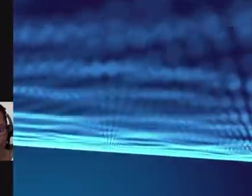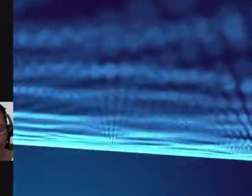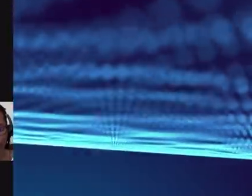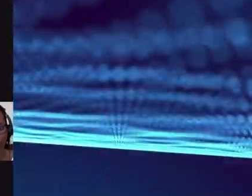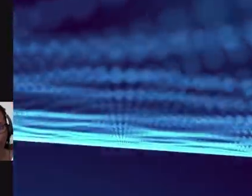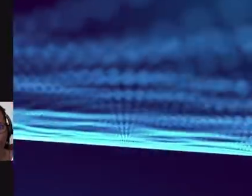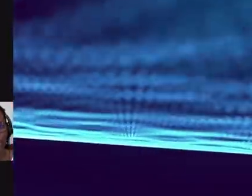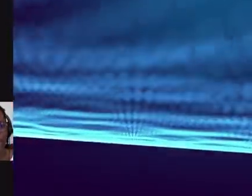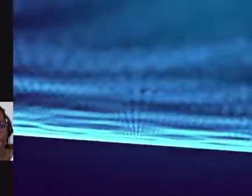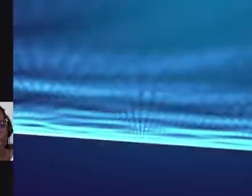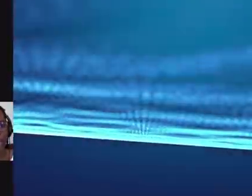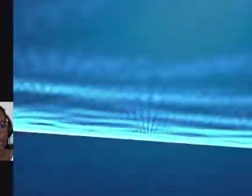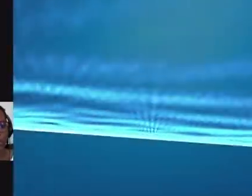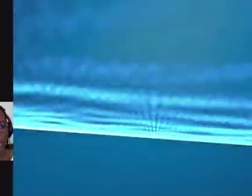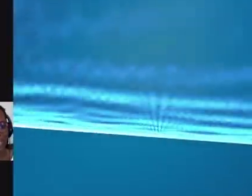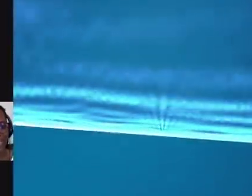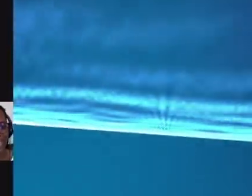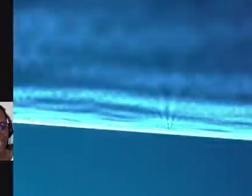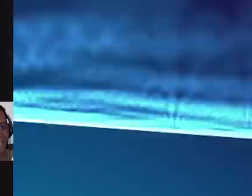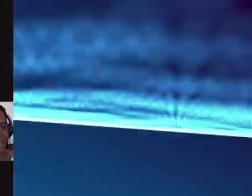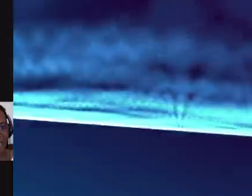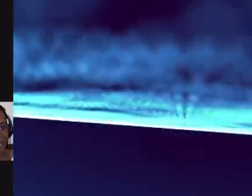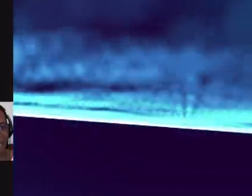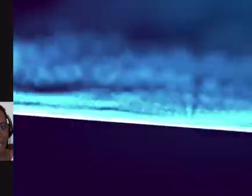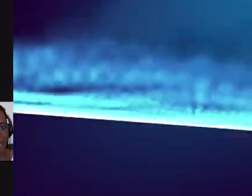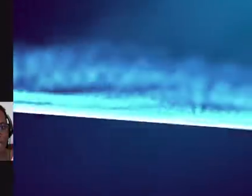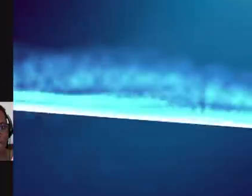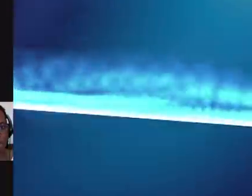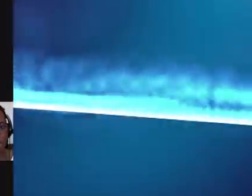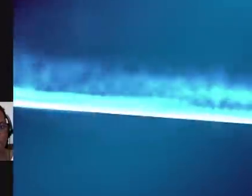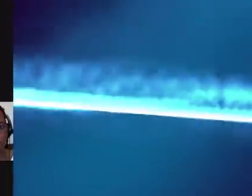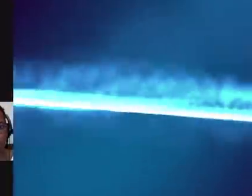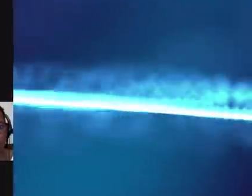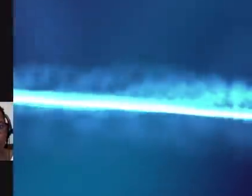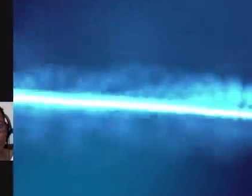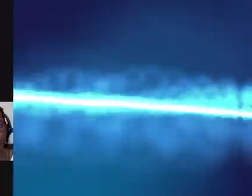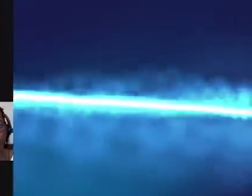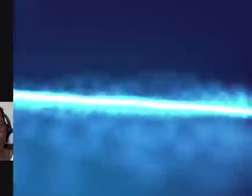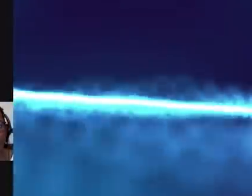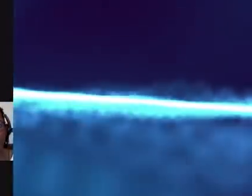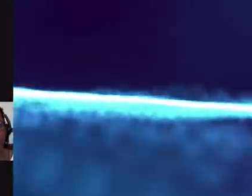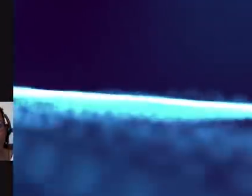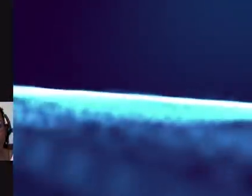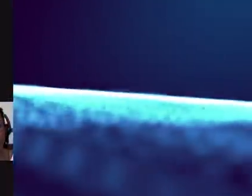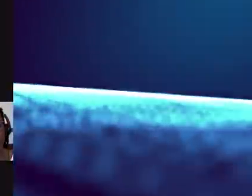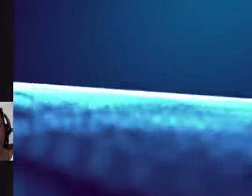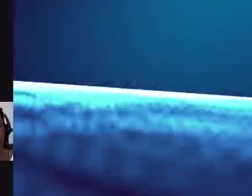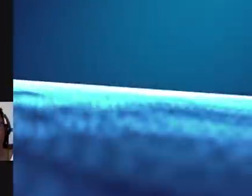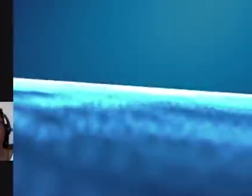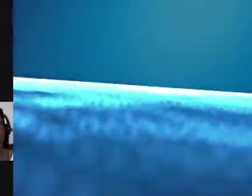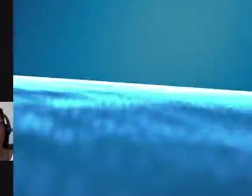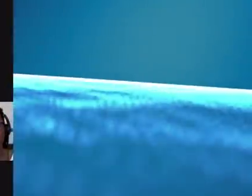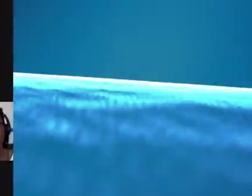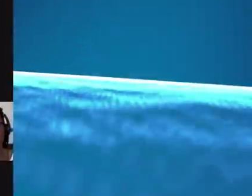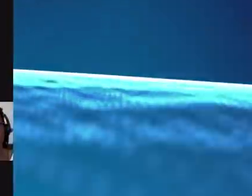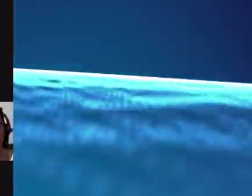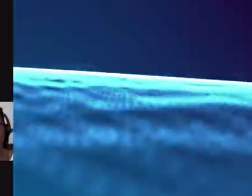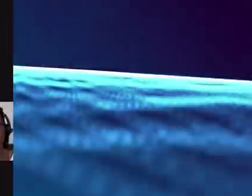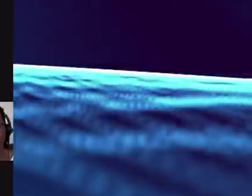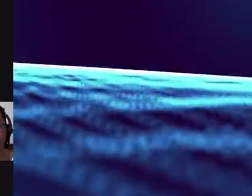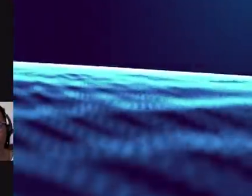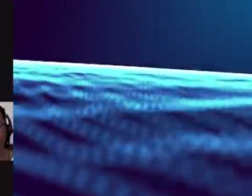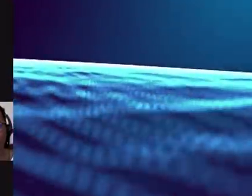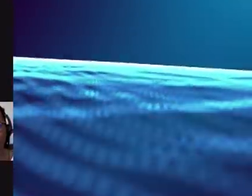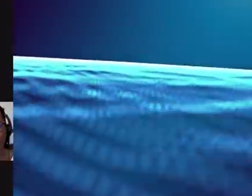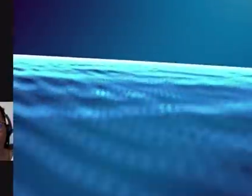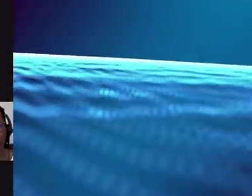point in time. And that translated into this graph that I showed in early September, I think it